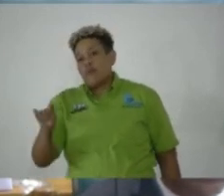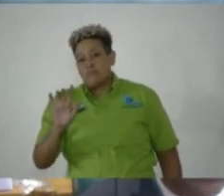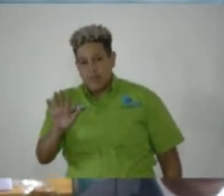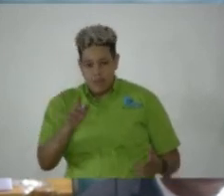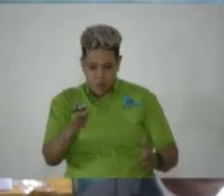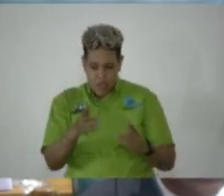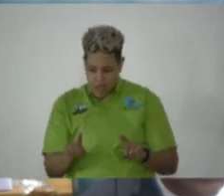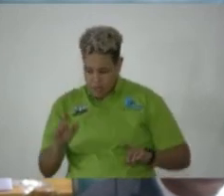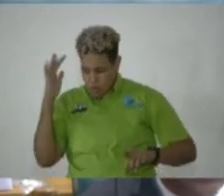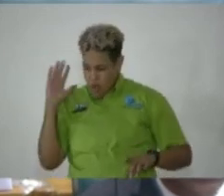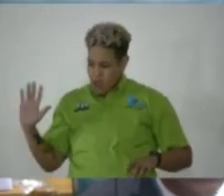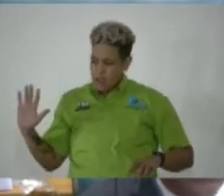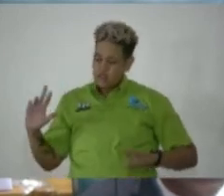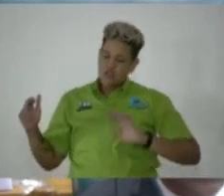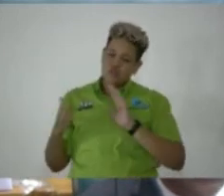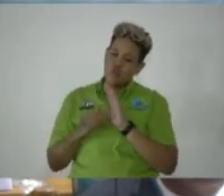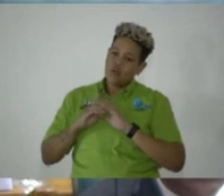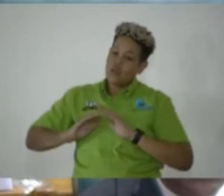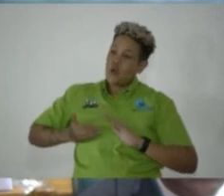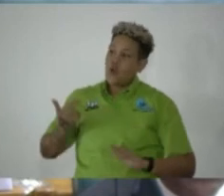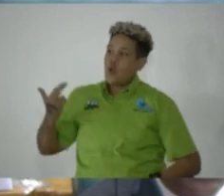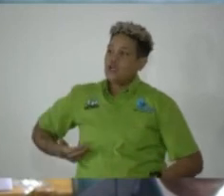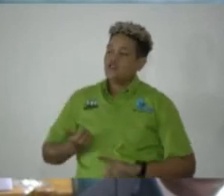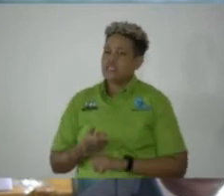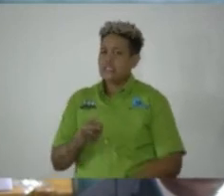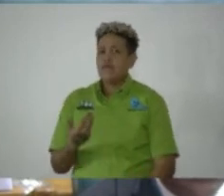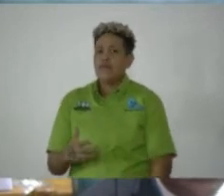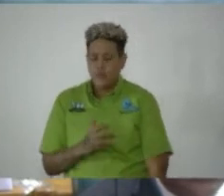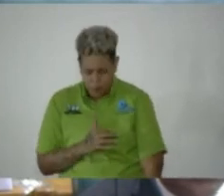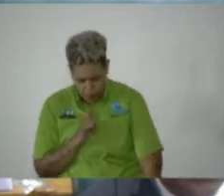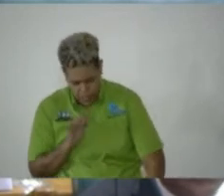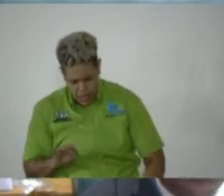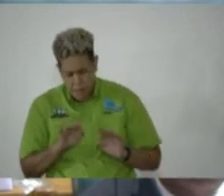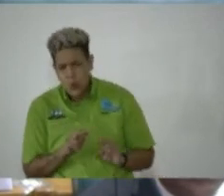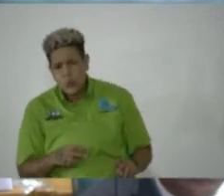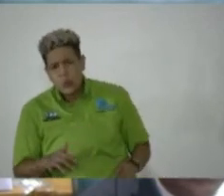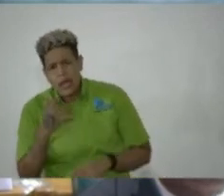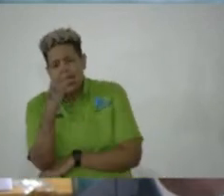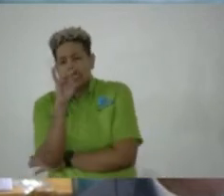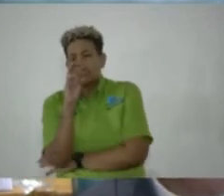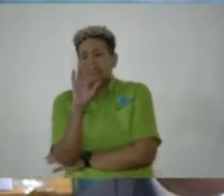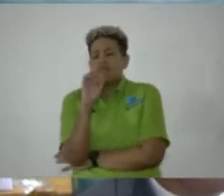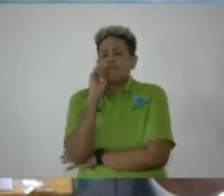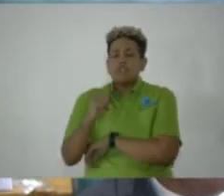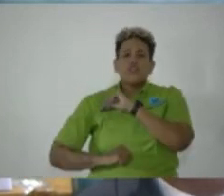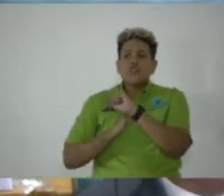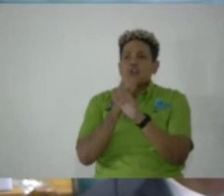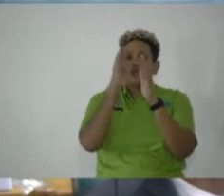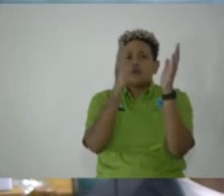his role in our history is so important. 1865 was a turning point